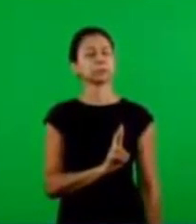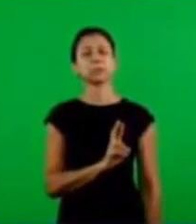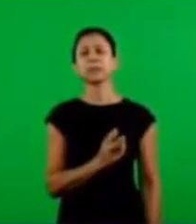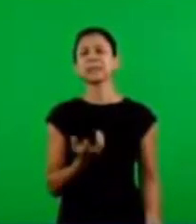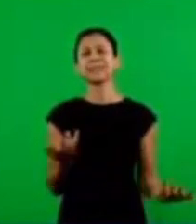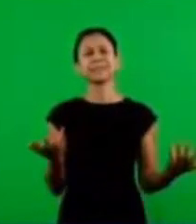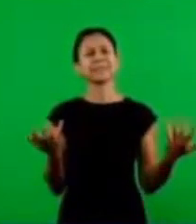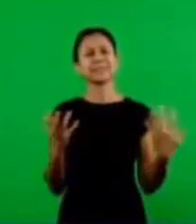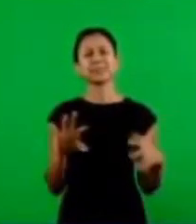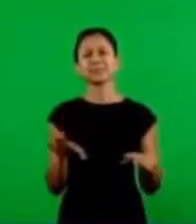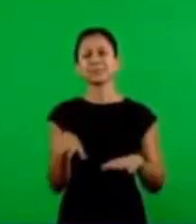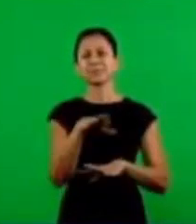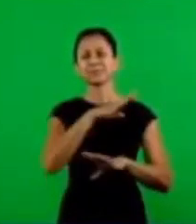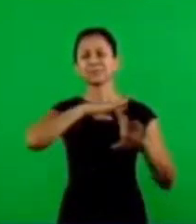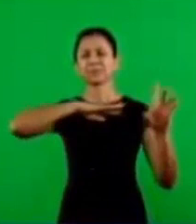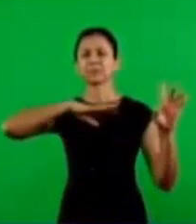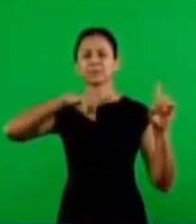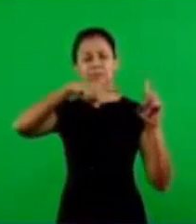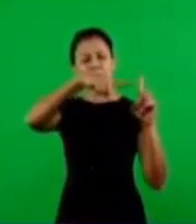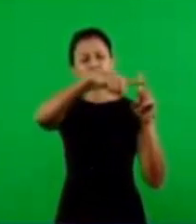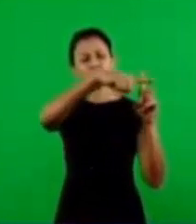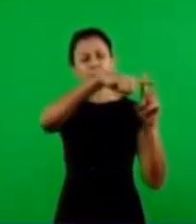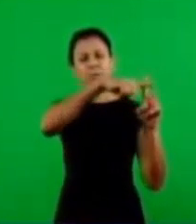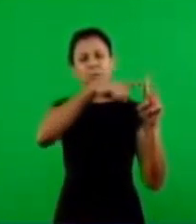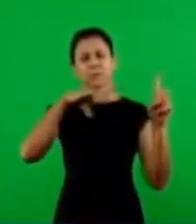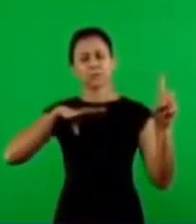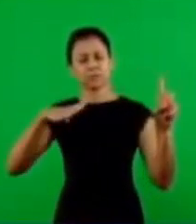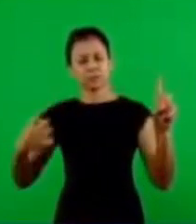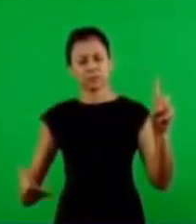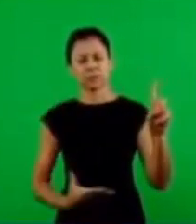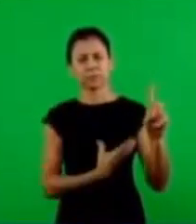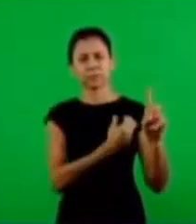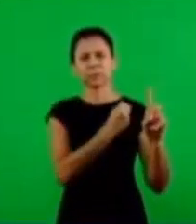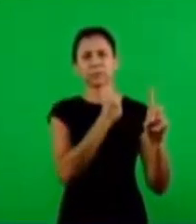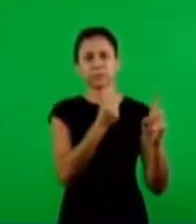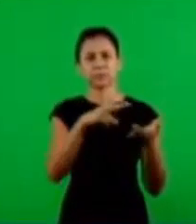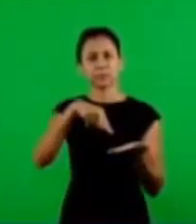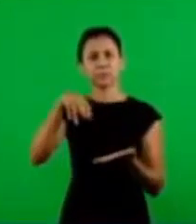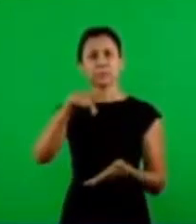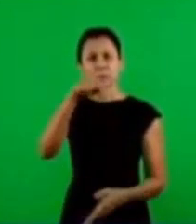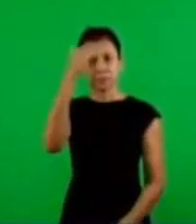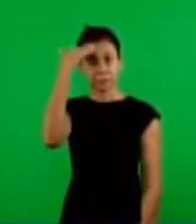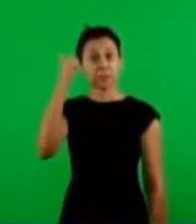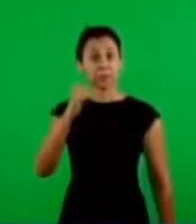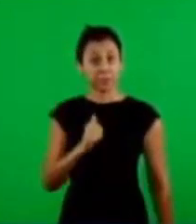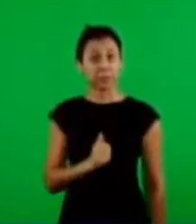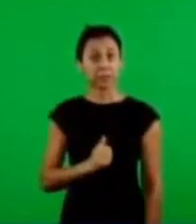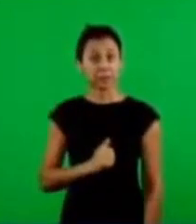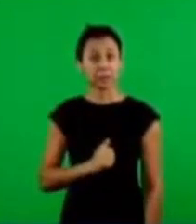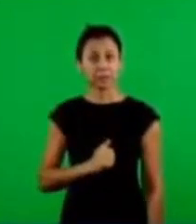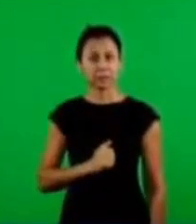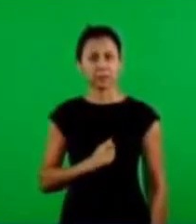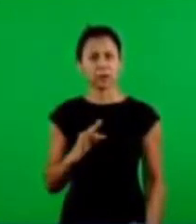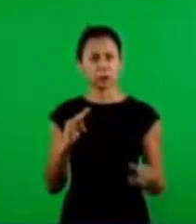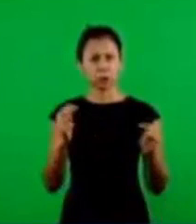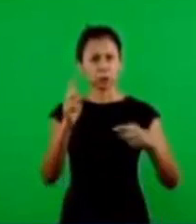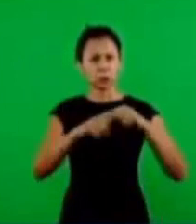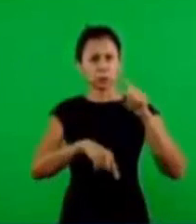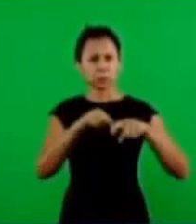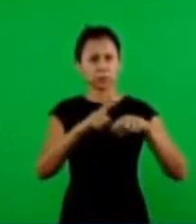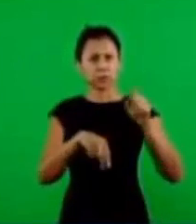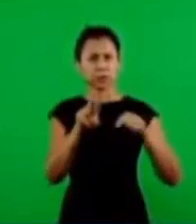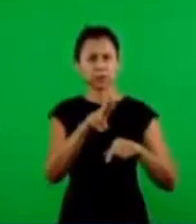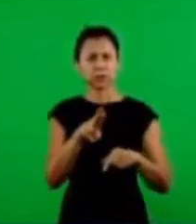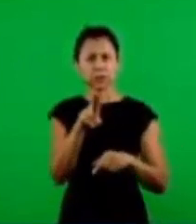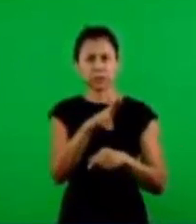They're used today, still today, because they didn't accept the sacrifice of the Lord Jesus and His resurrection to this day. Did know